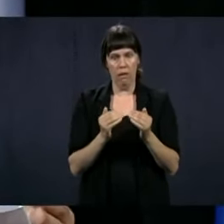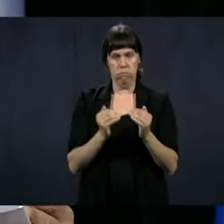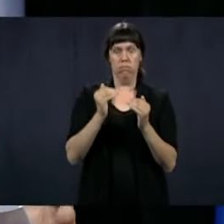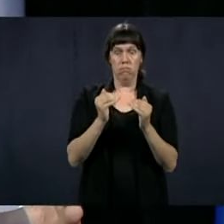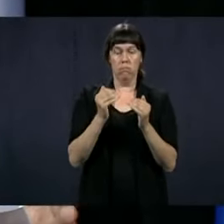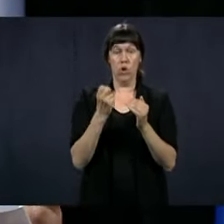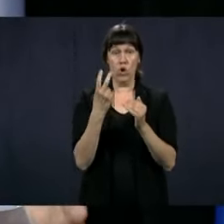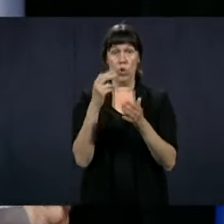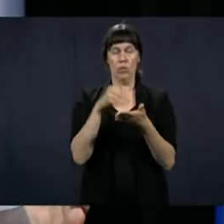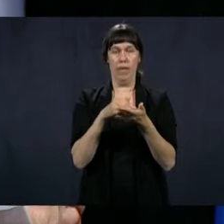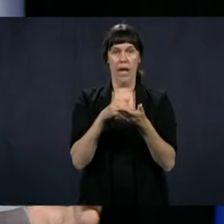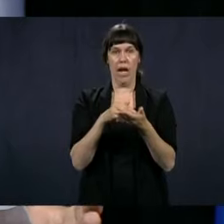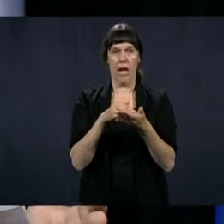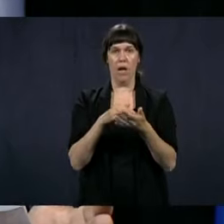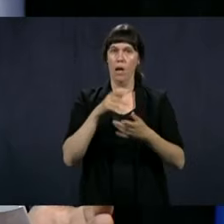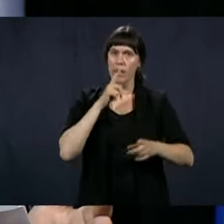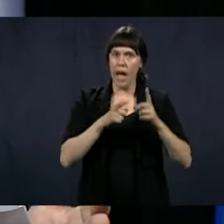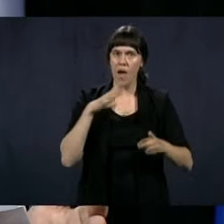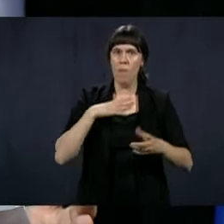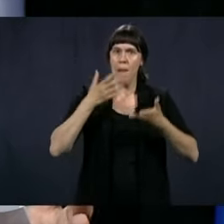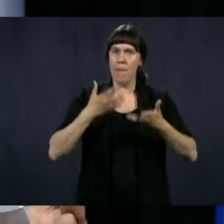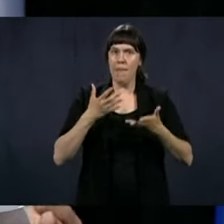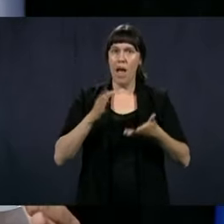,000. Now we're at 9,300.